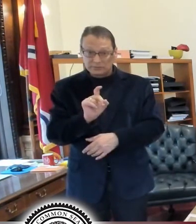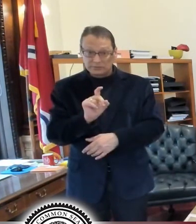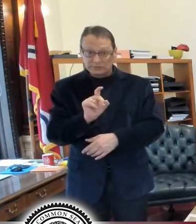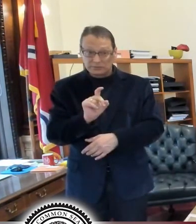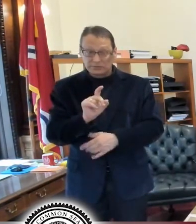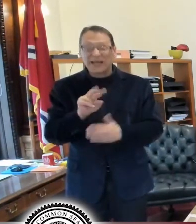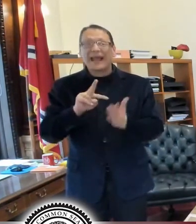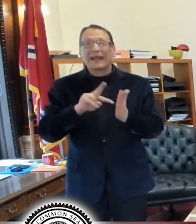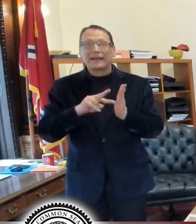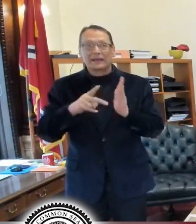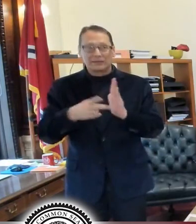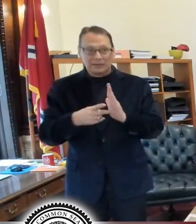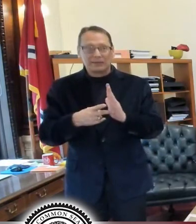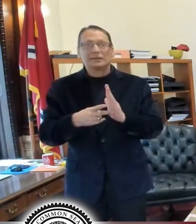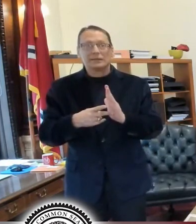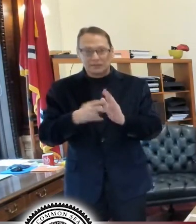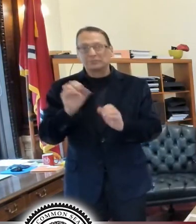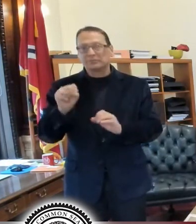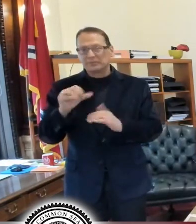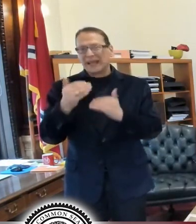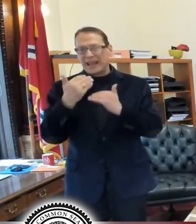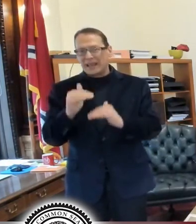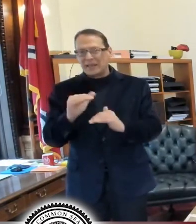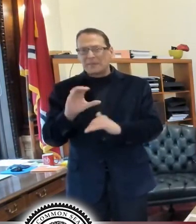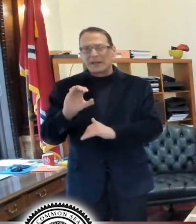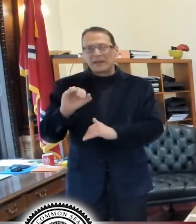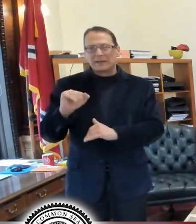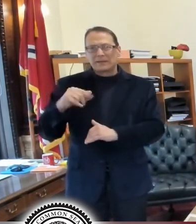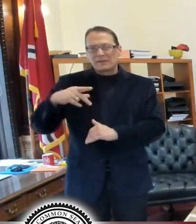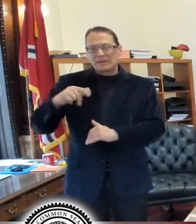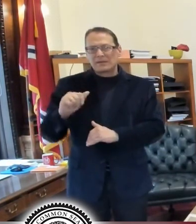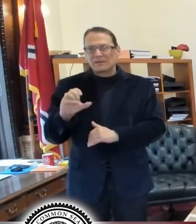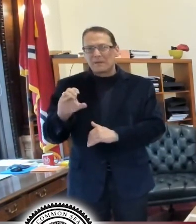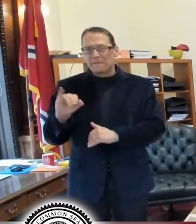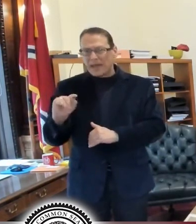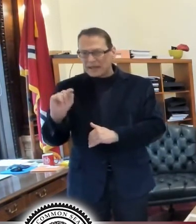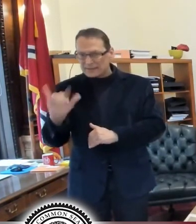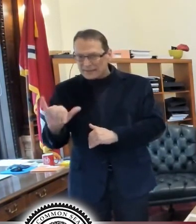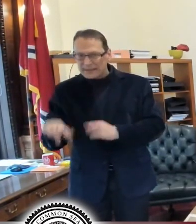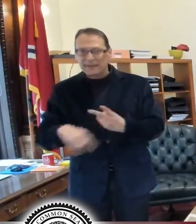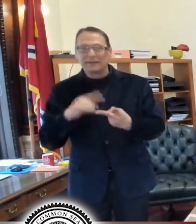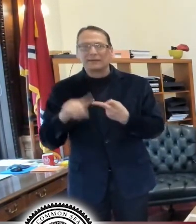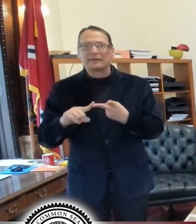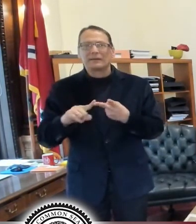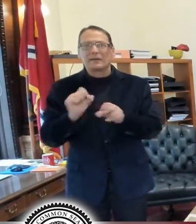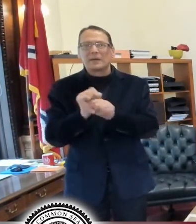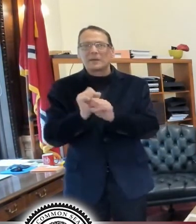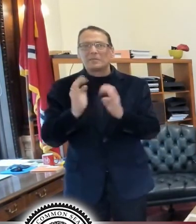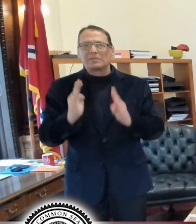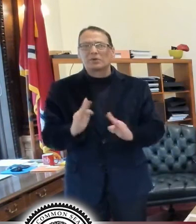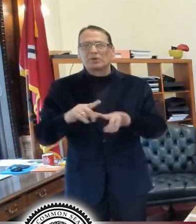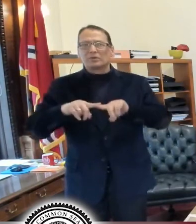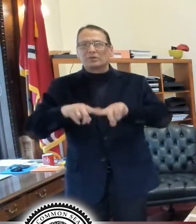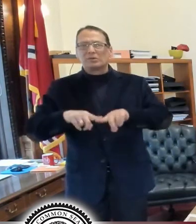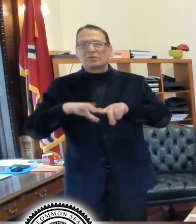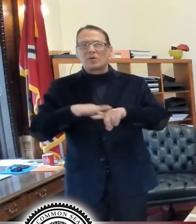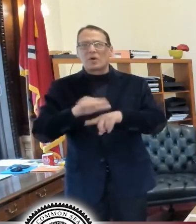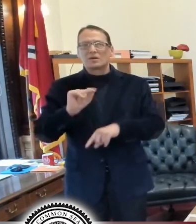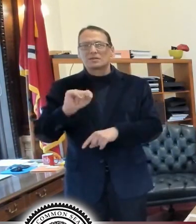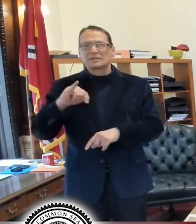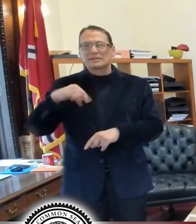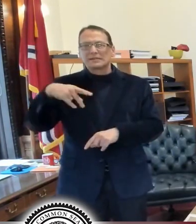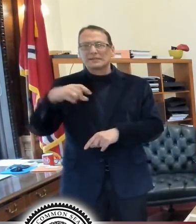And therefore how affected by limited capacity, um, employees who depend on, on tips for wages,